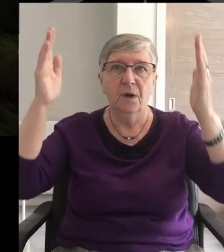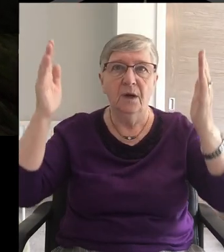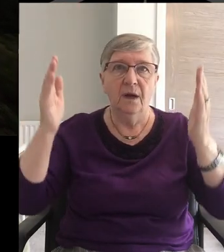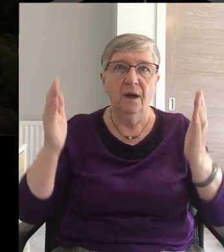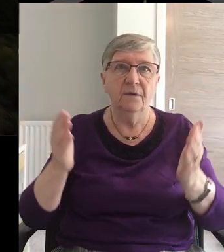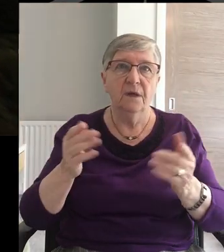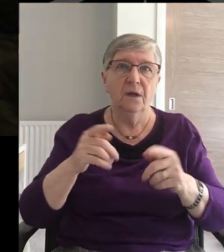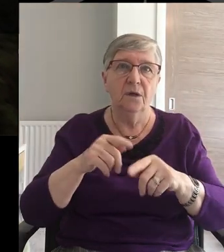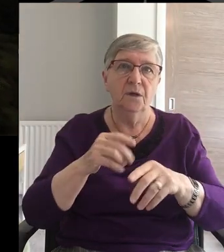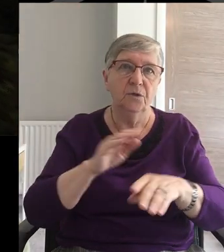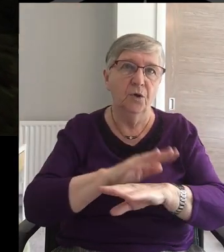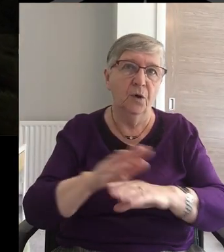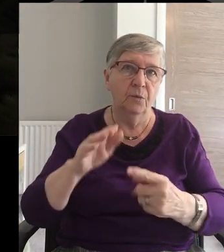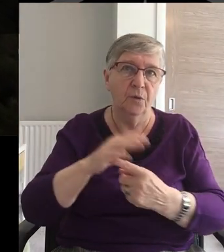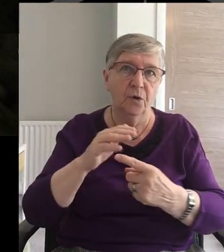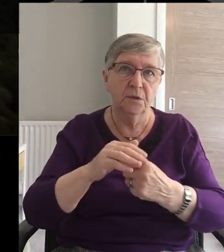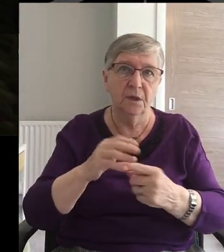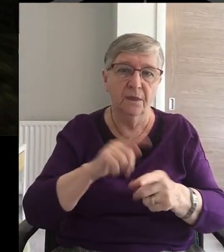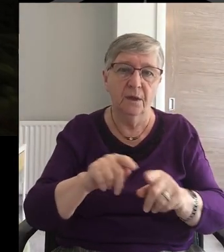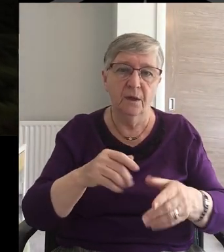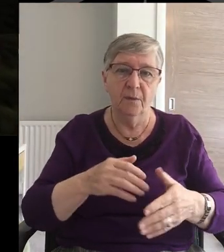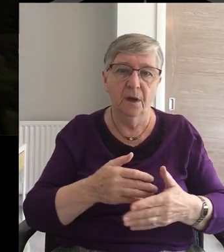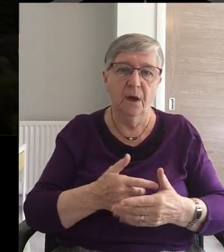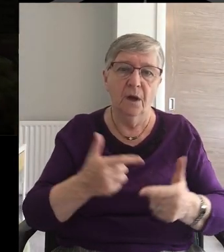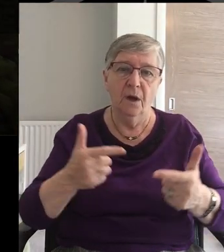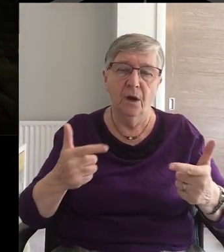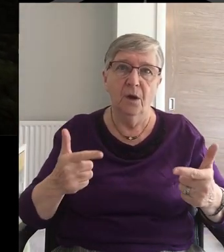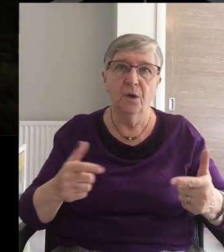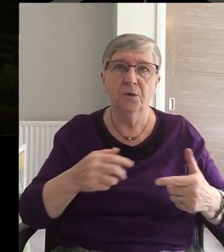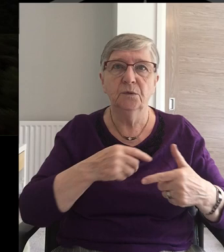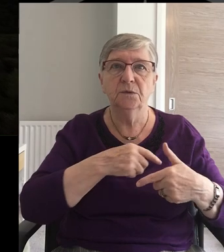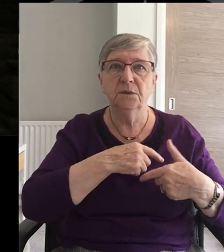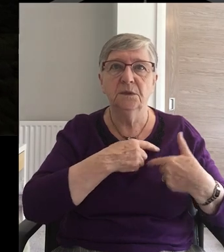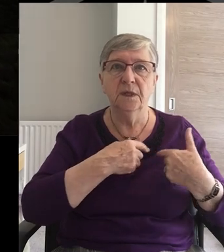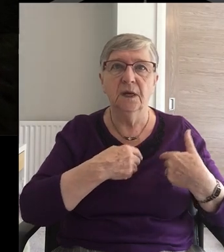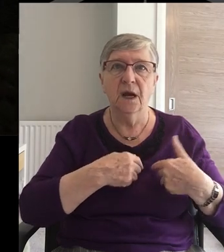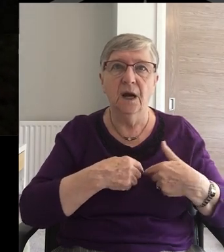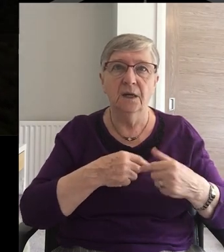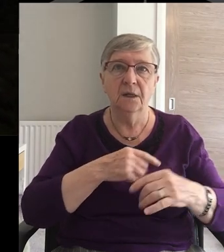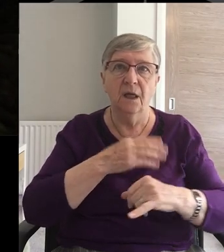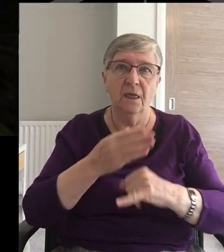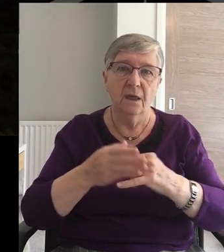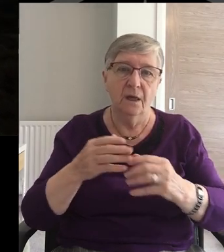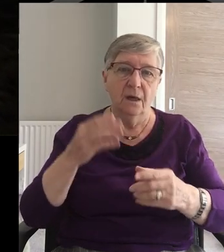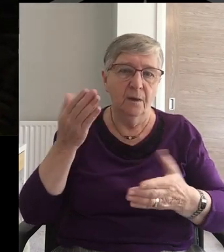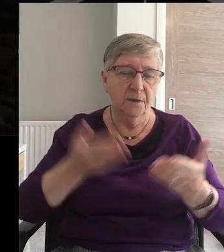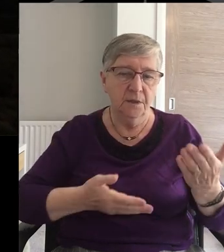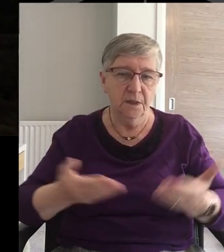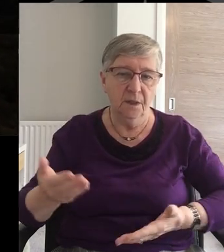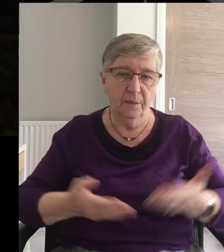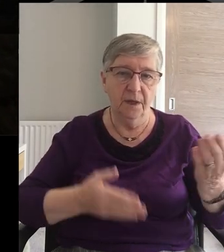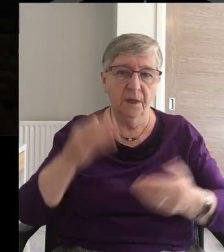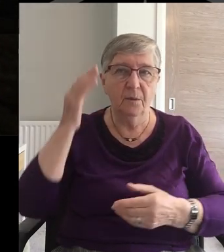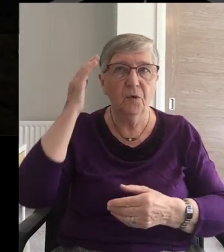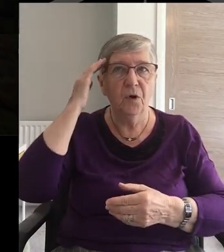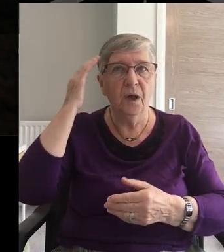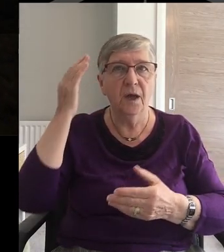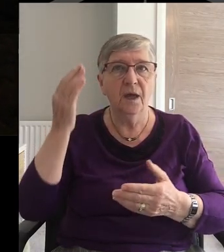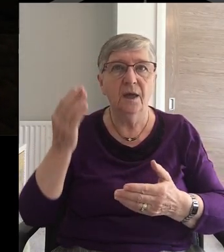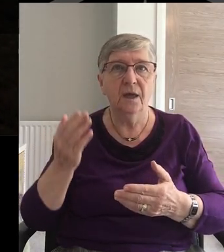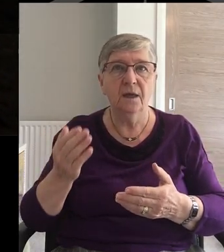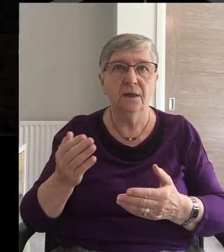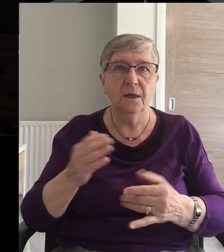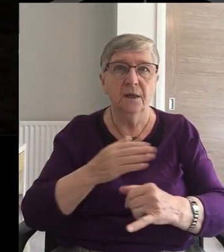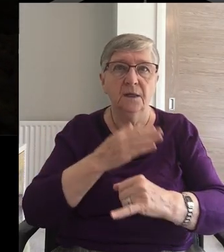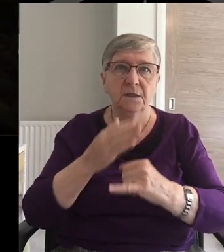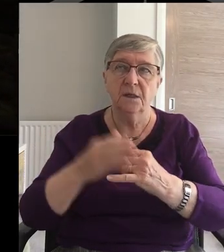hell Lord lie the burning heart The team in grain